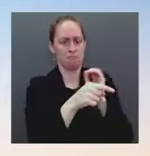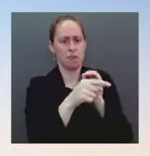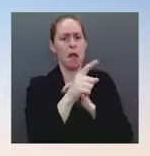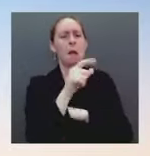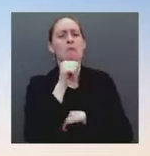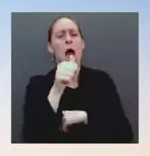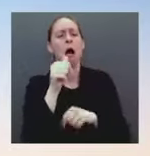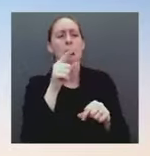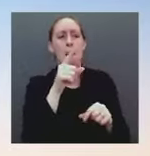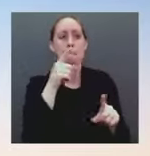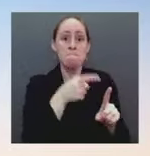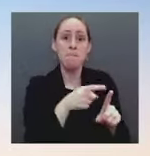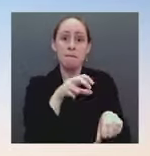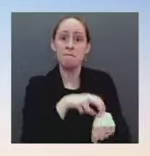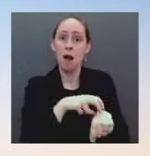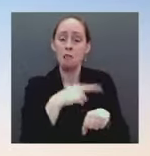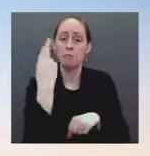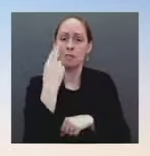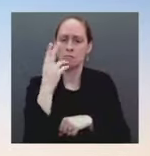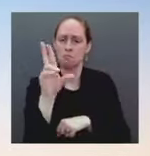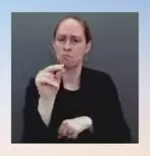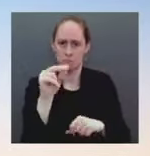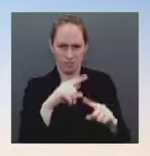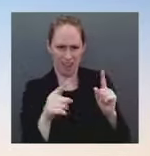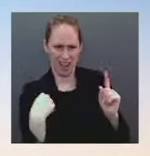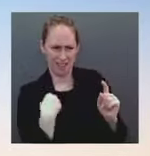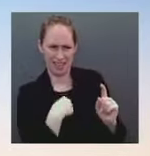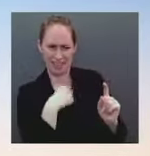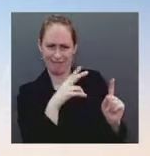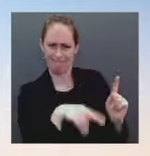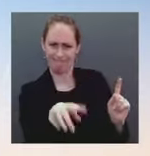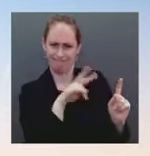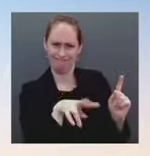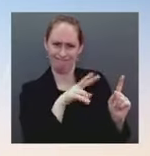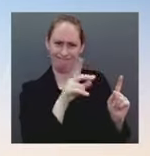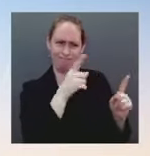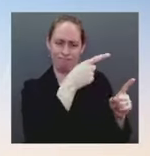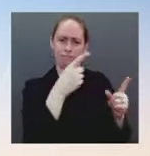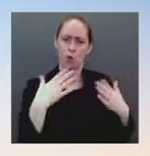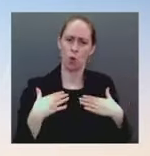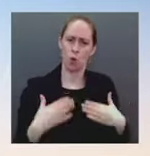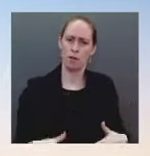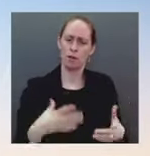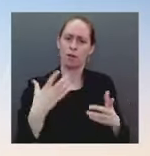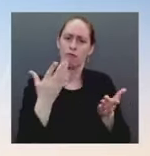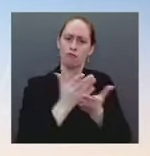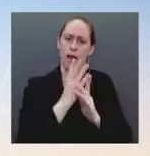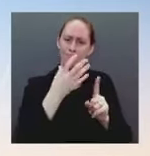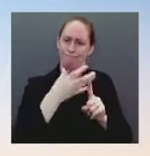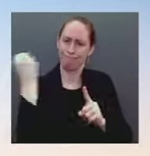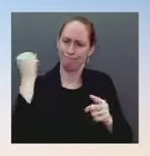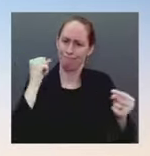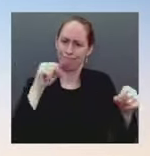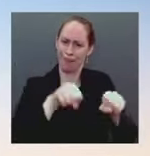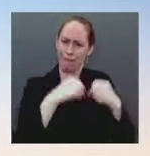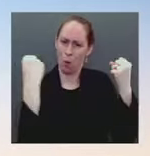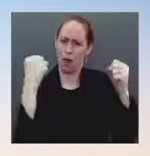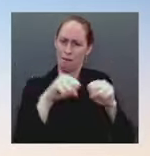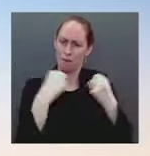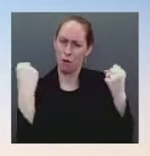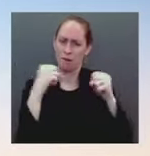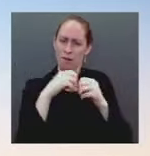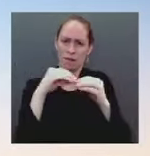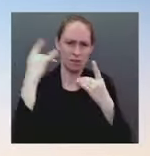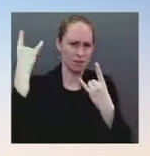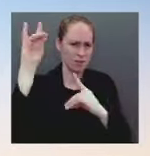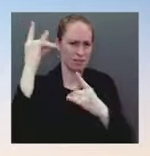other human rights abuses. I just wanted to note that for the record. But in terms of athletes, we do everything possible to work in coordination